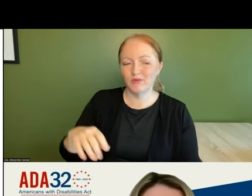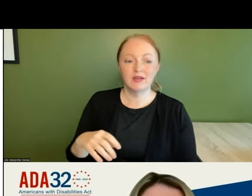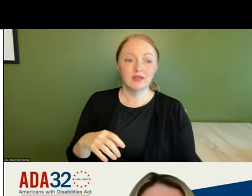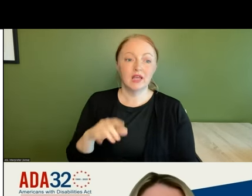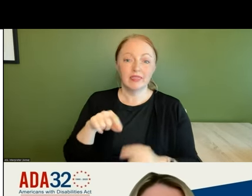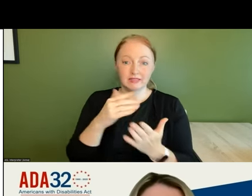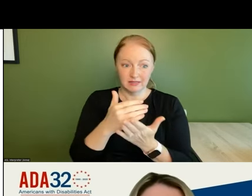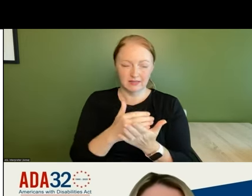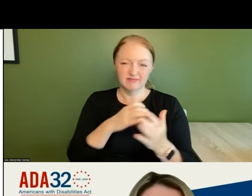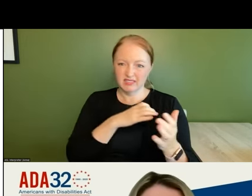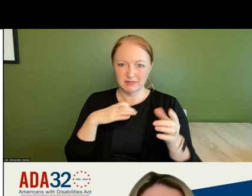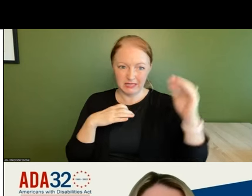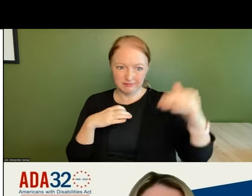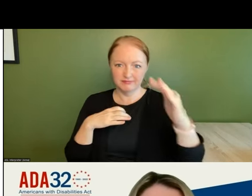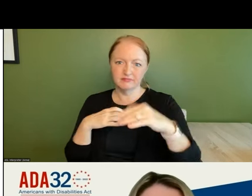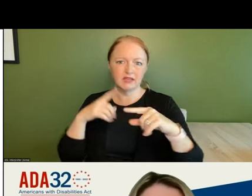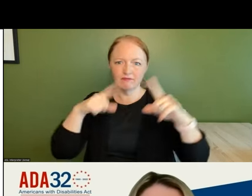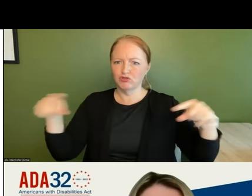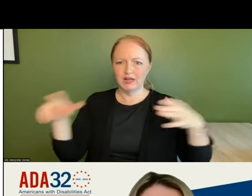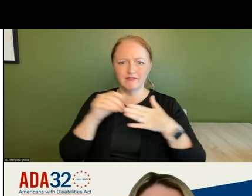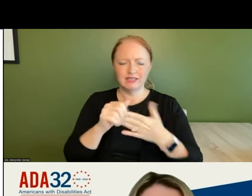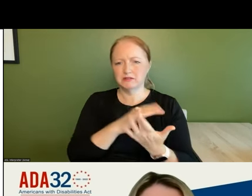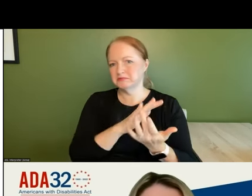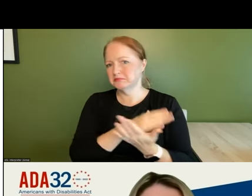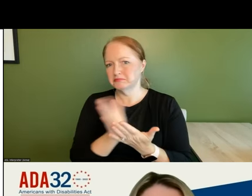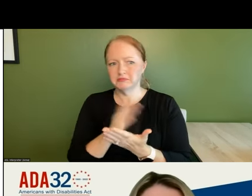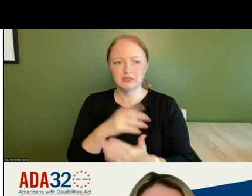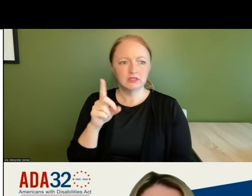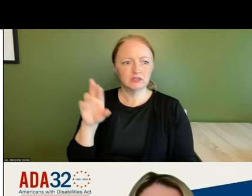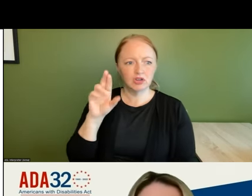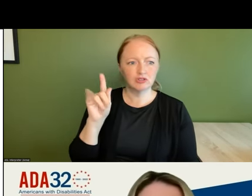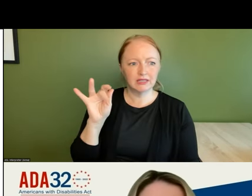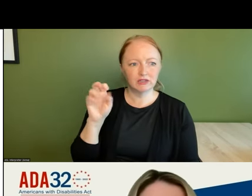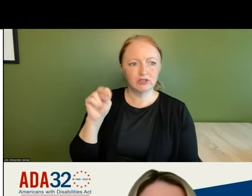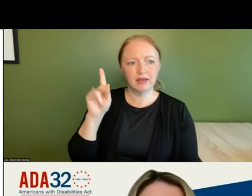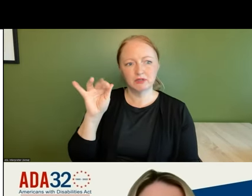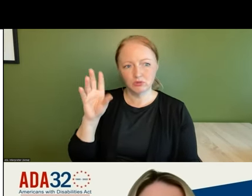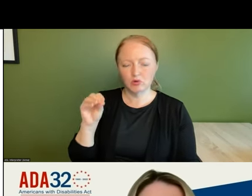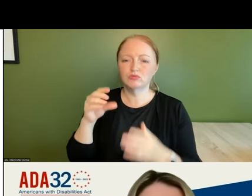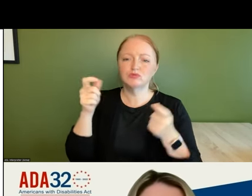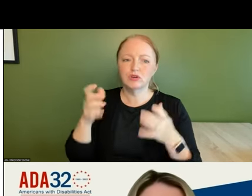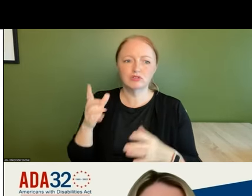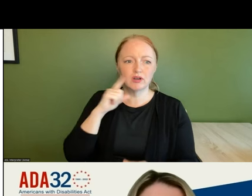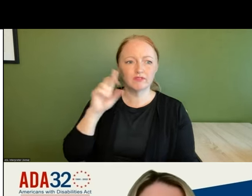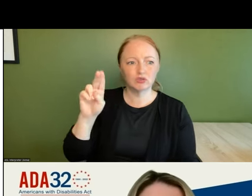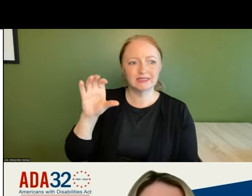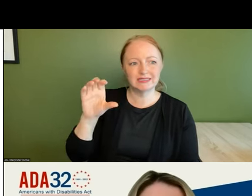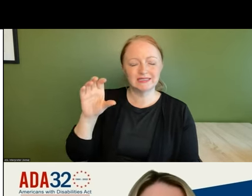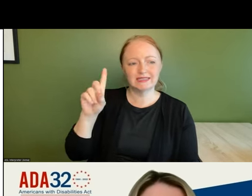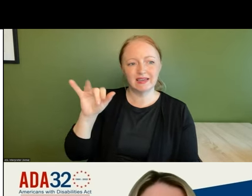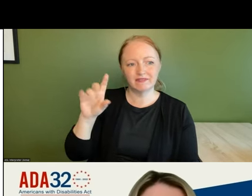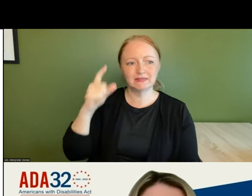this committee a range of leaders across the field leonard dr leonard abadudo who's the director of the ucd mind institute